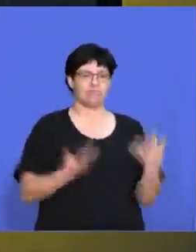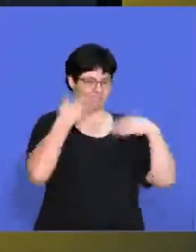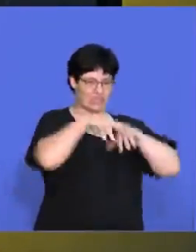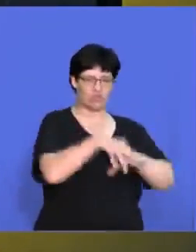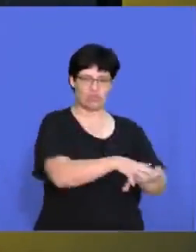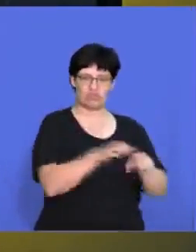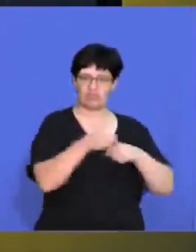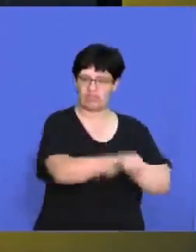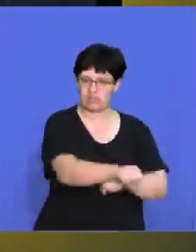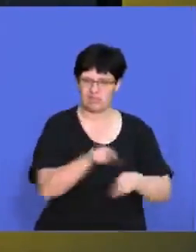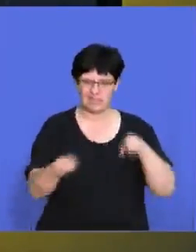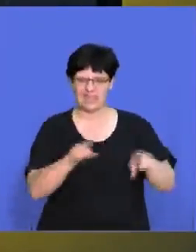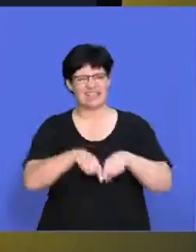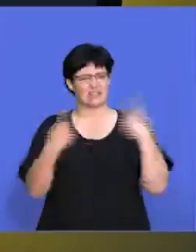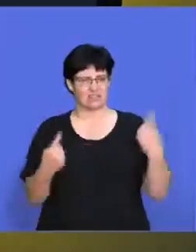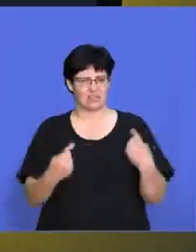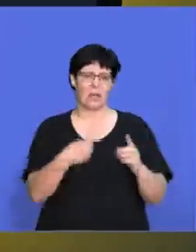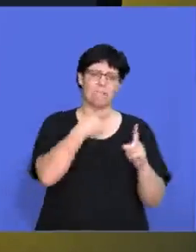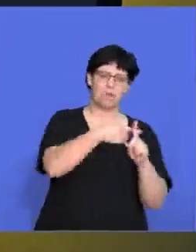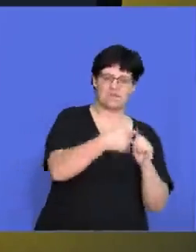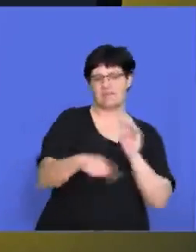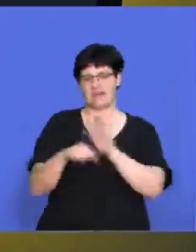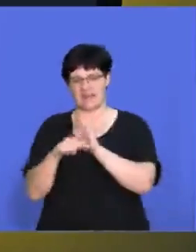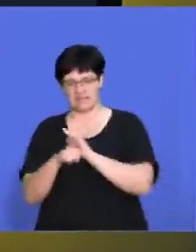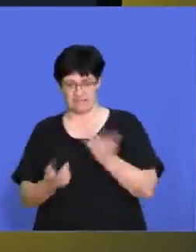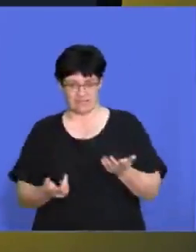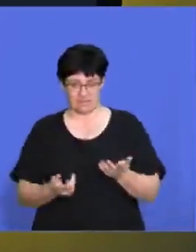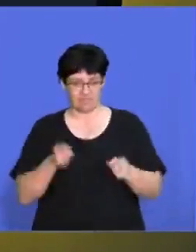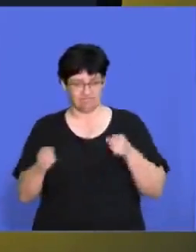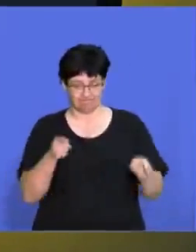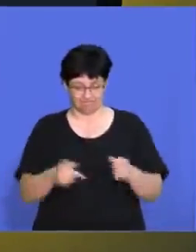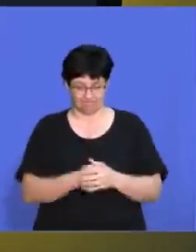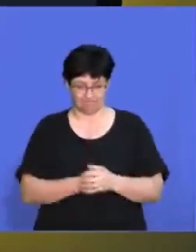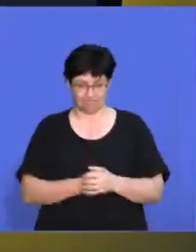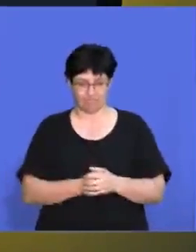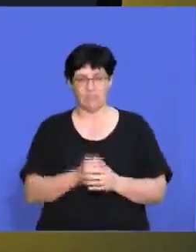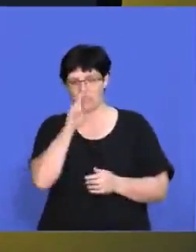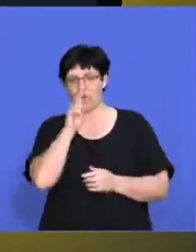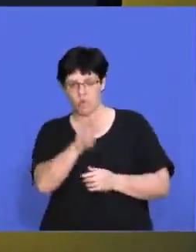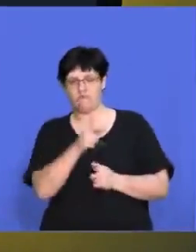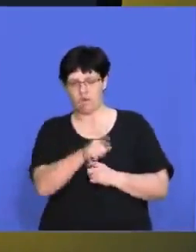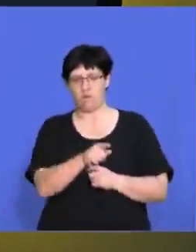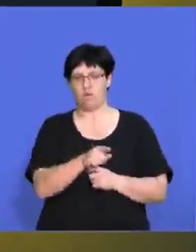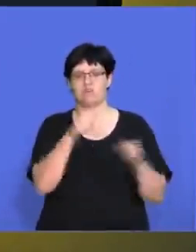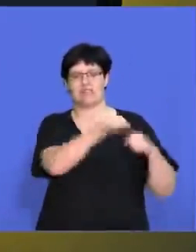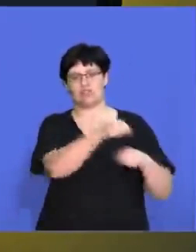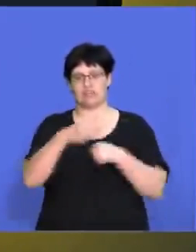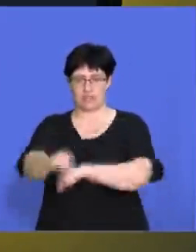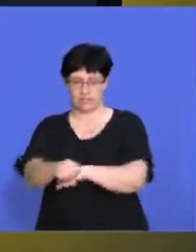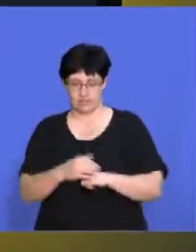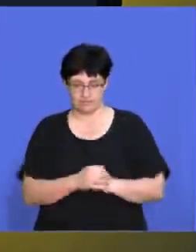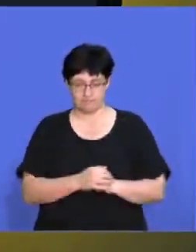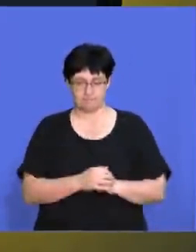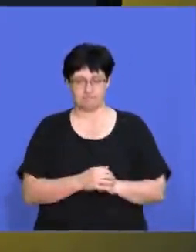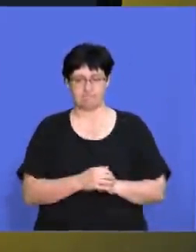uh, integration strategies? So we've got to look at all the pros and cons, the advantages and disadvantages of those particular